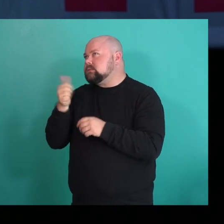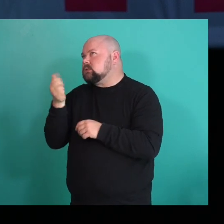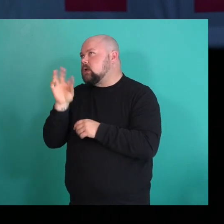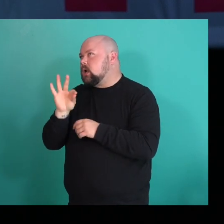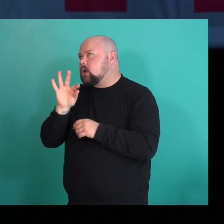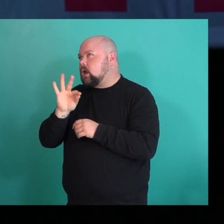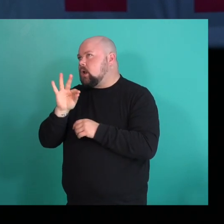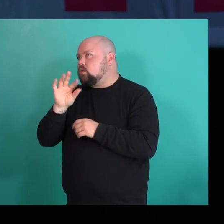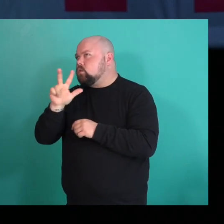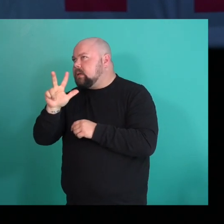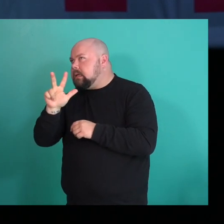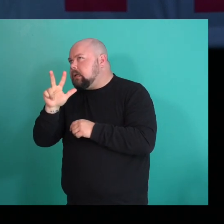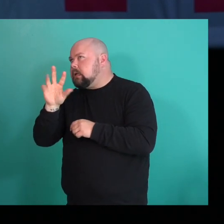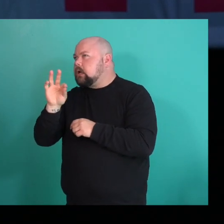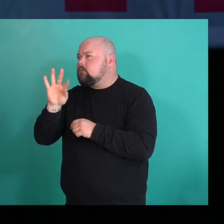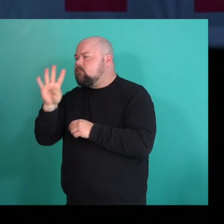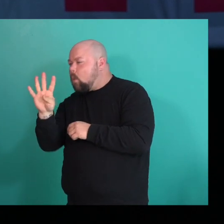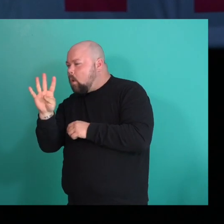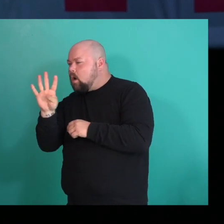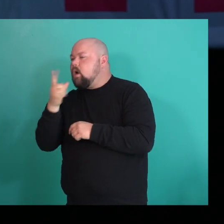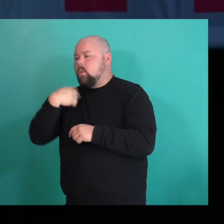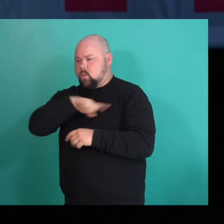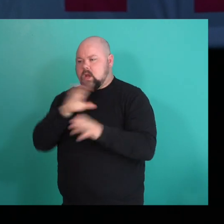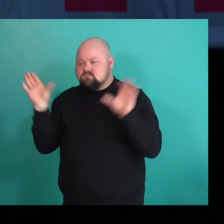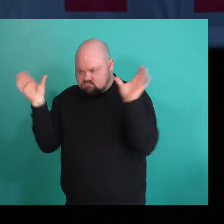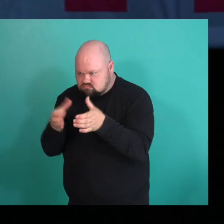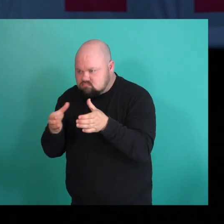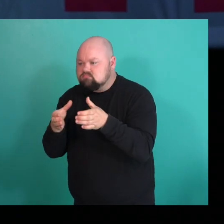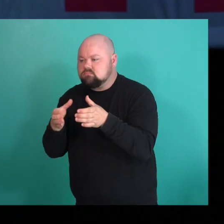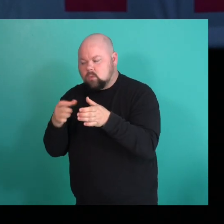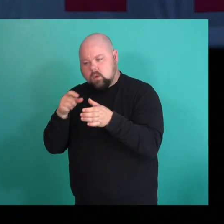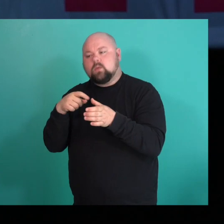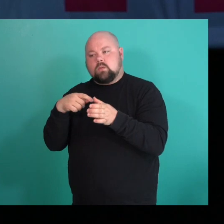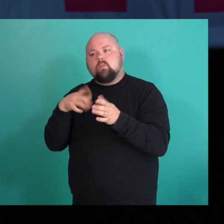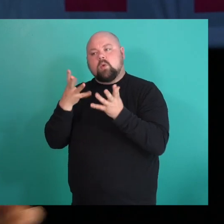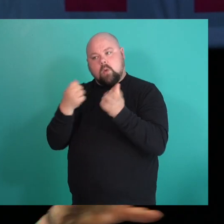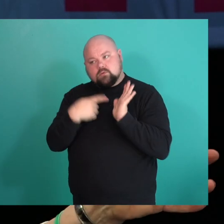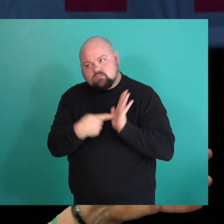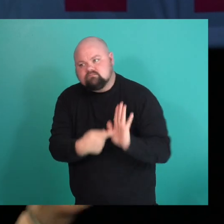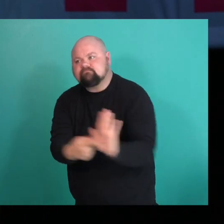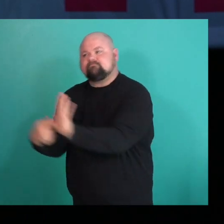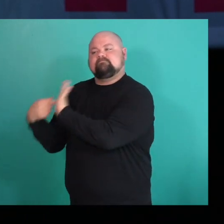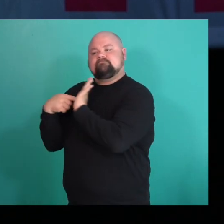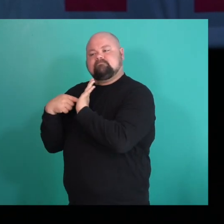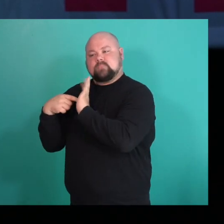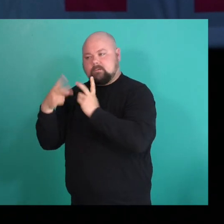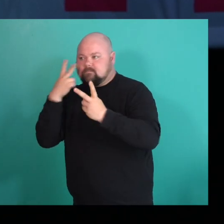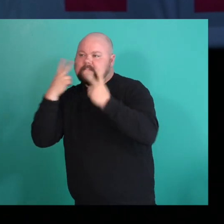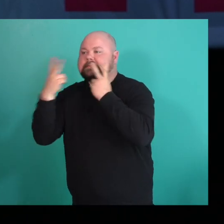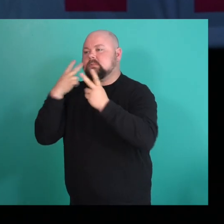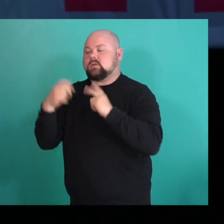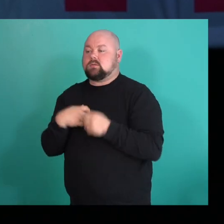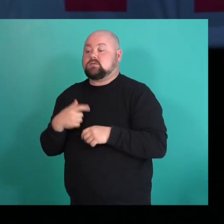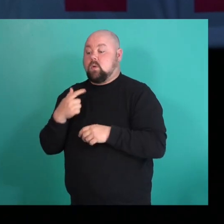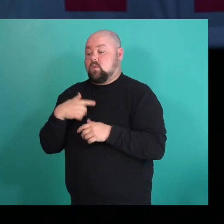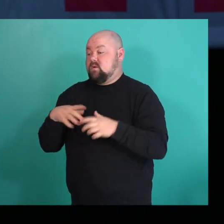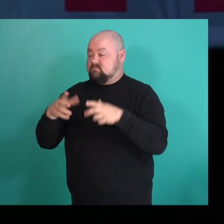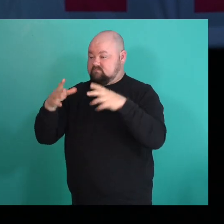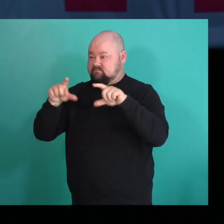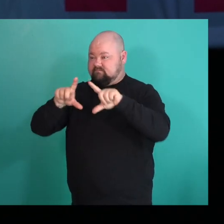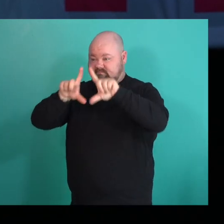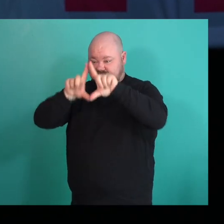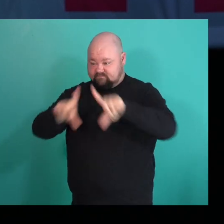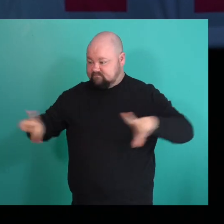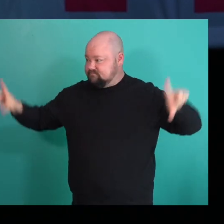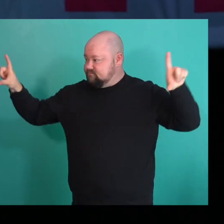together and we said we have to we have to be visible. We have to be there. And so we made this huge big banner that says something